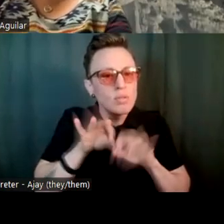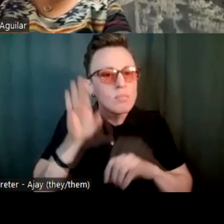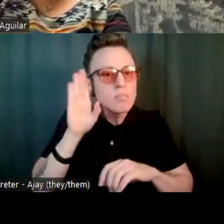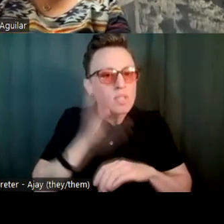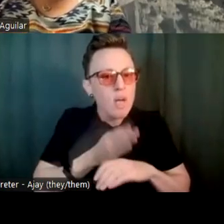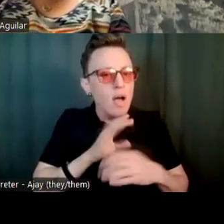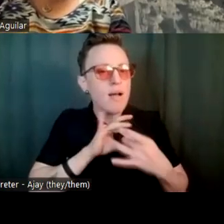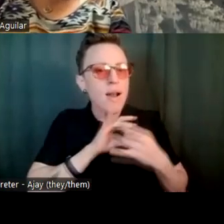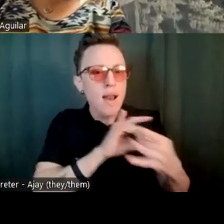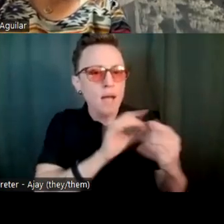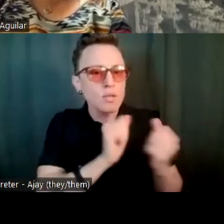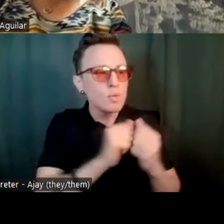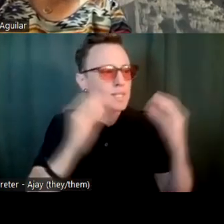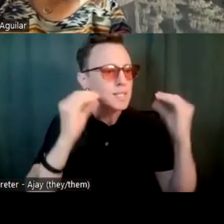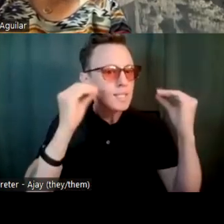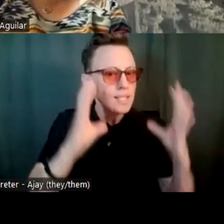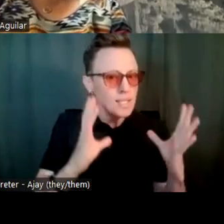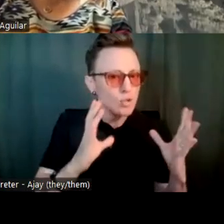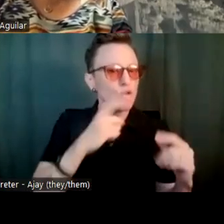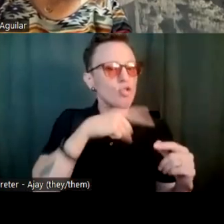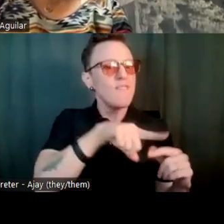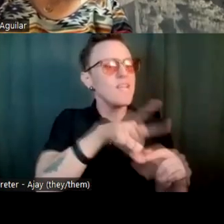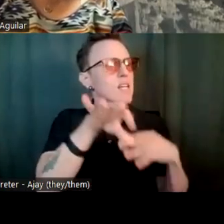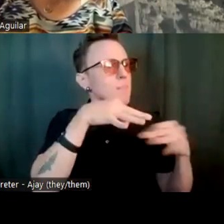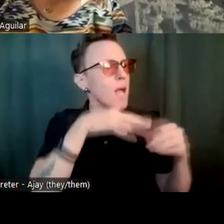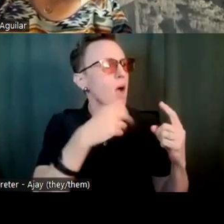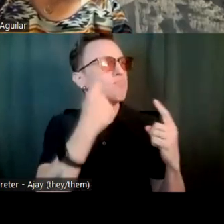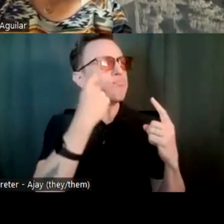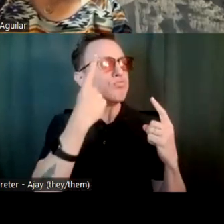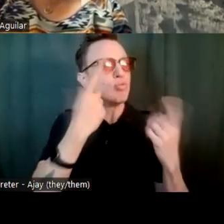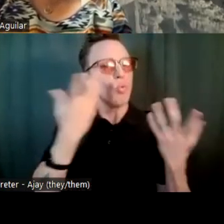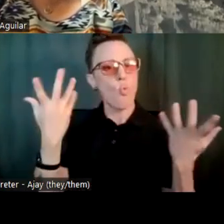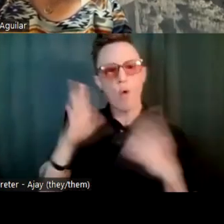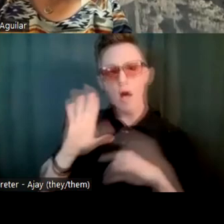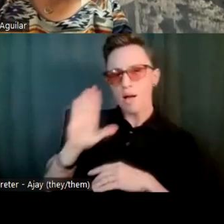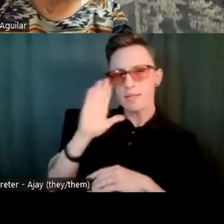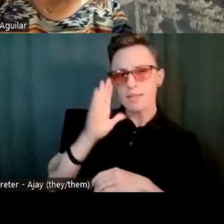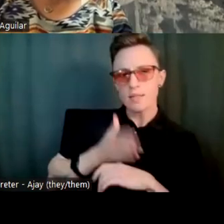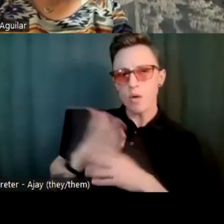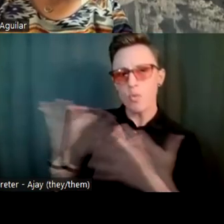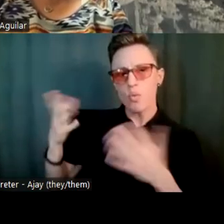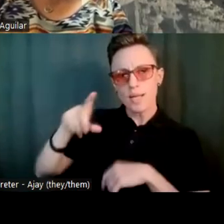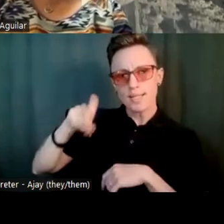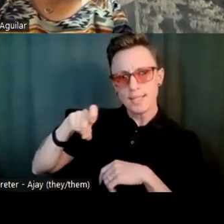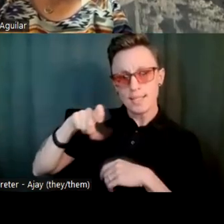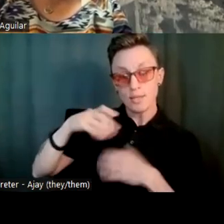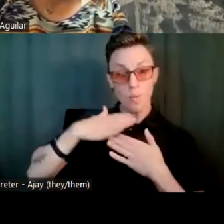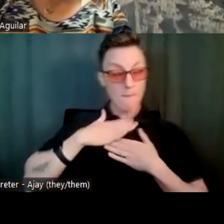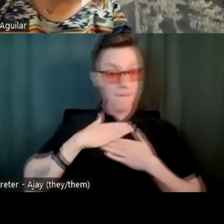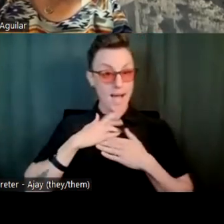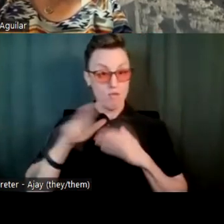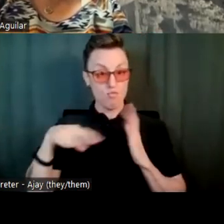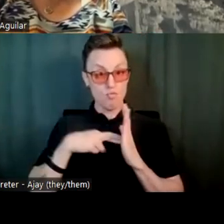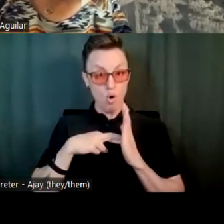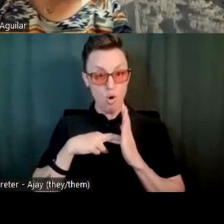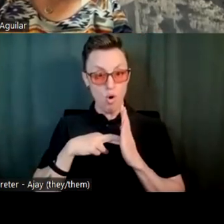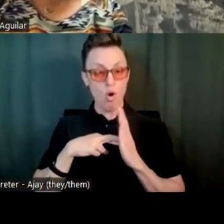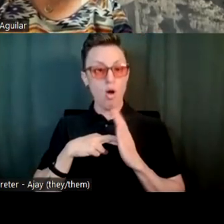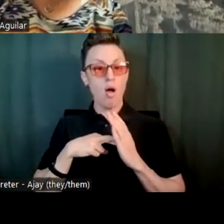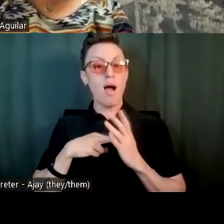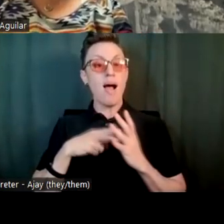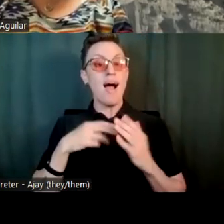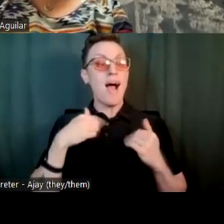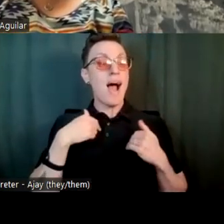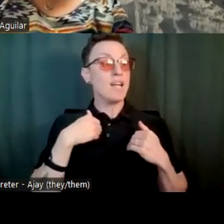and they understand his needs. And so it's my job, I feel like, to voice those for him